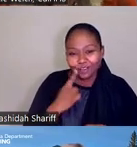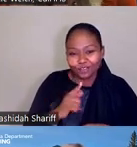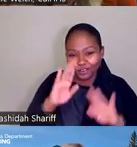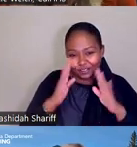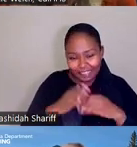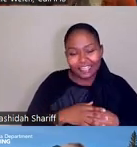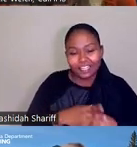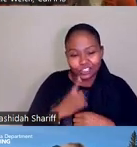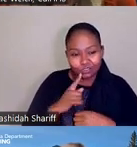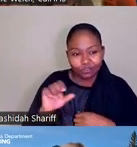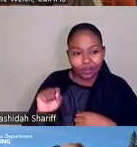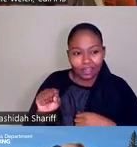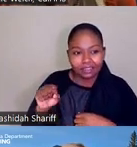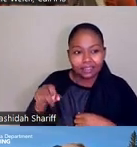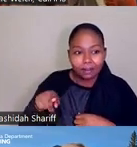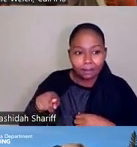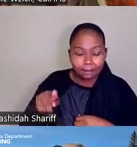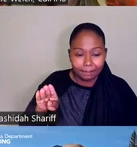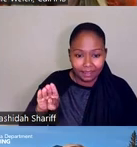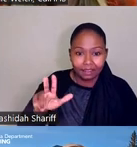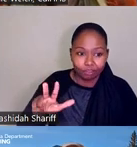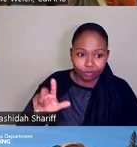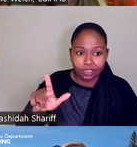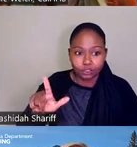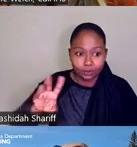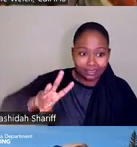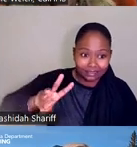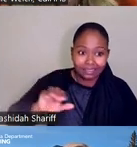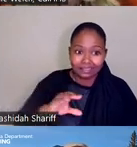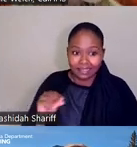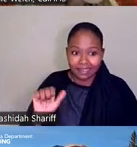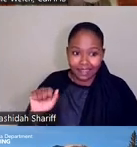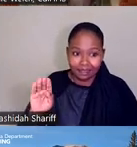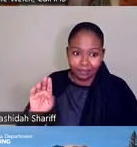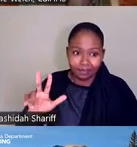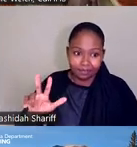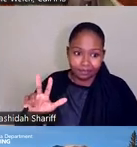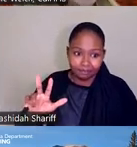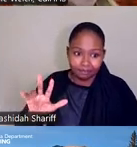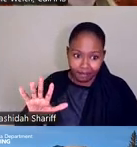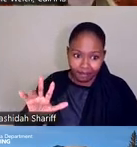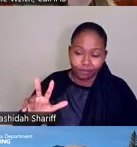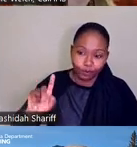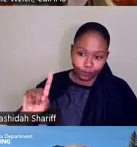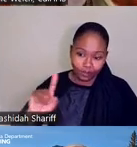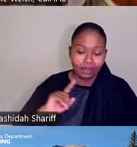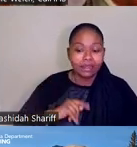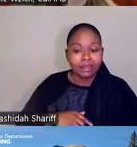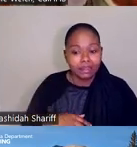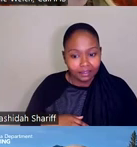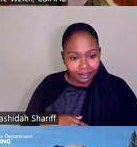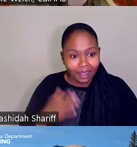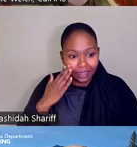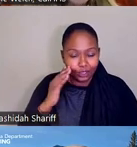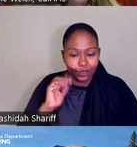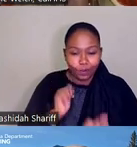uh, to SB 326 and AB 531 and all the associated pieces of it. Um, I know how